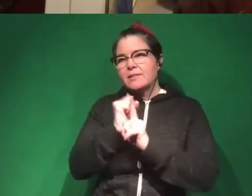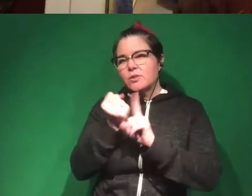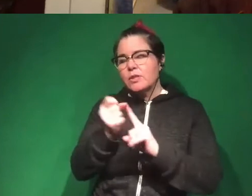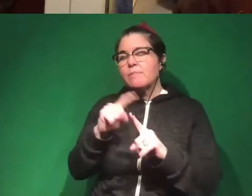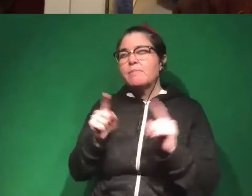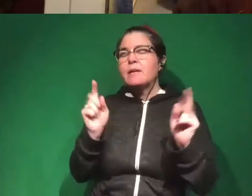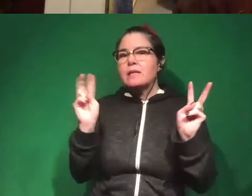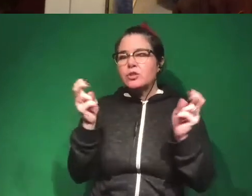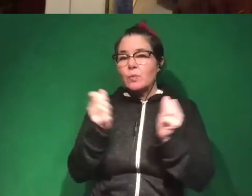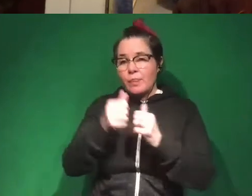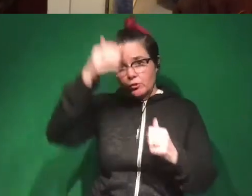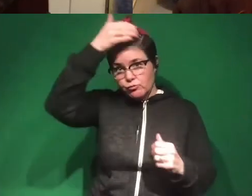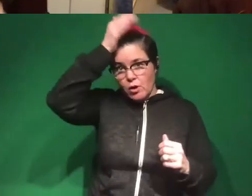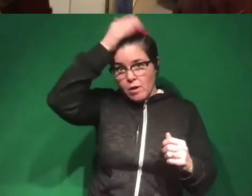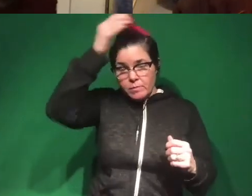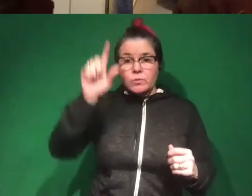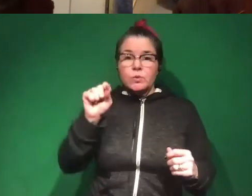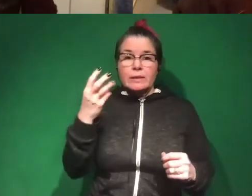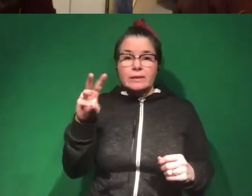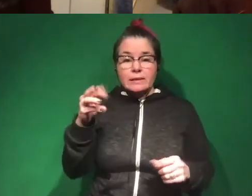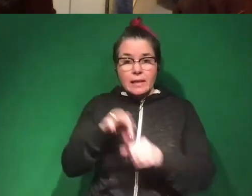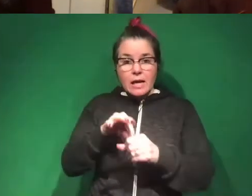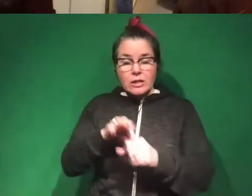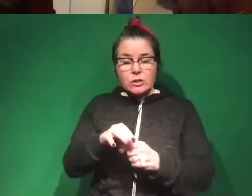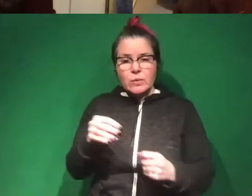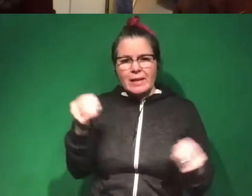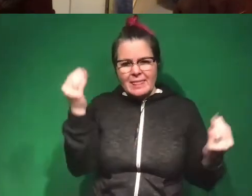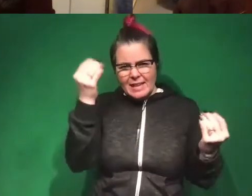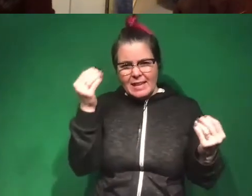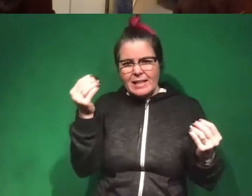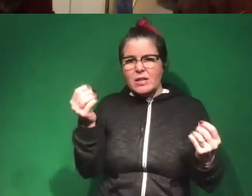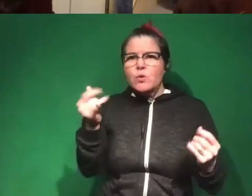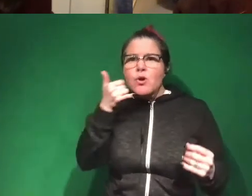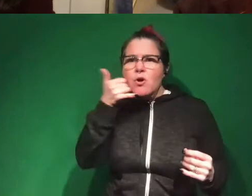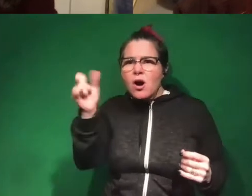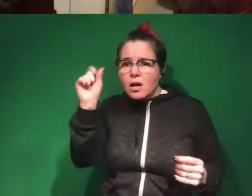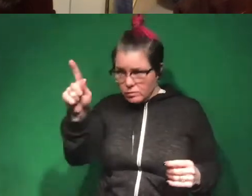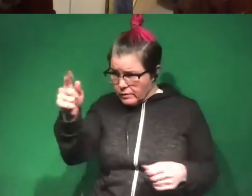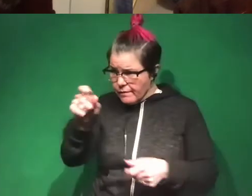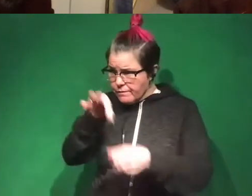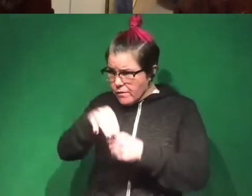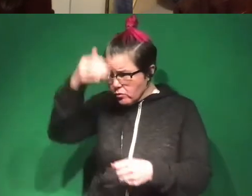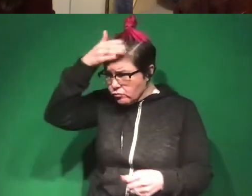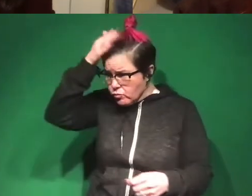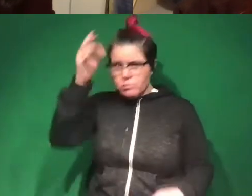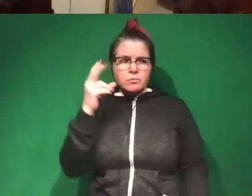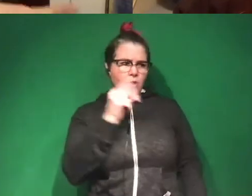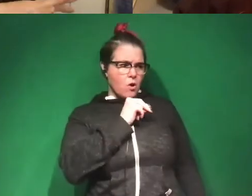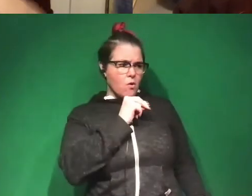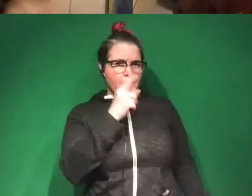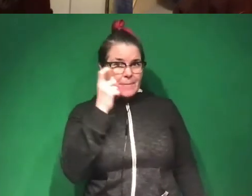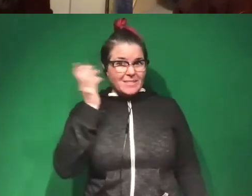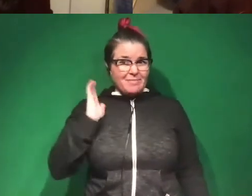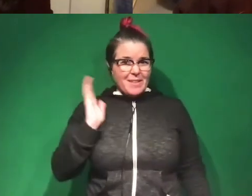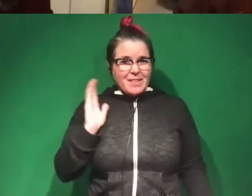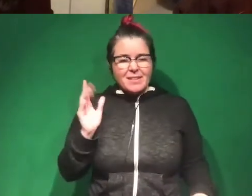with the Trump 2016 election was we think that a lot of people, when you called them and said, are you going to vote for Trump, they would say no, because at the time,